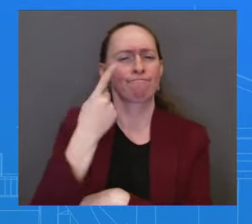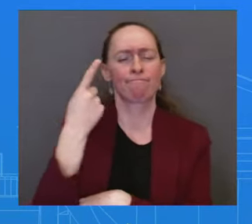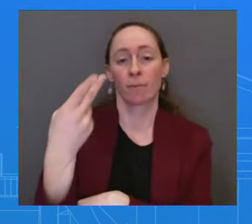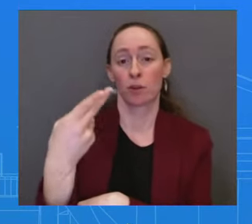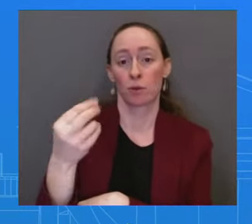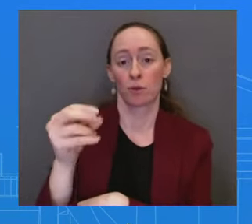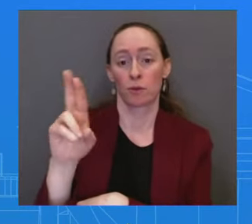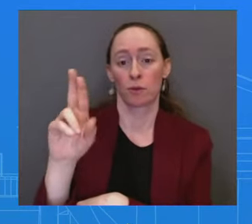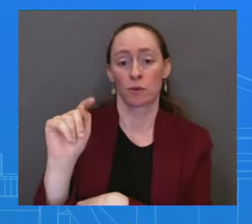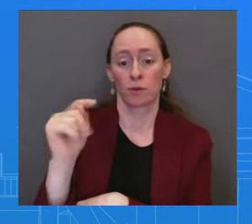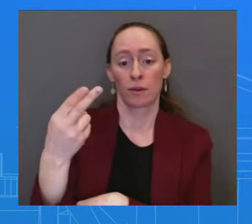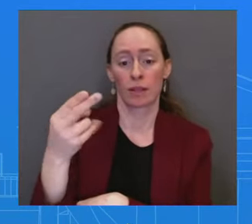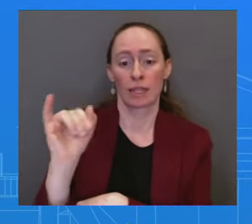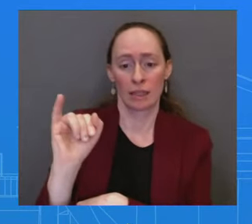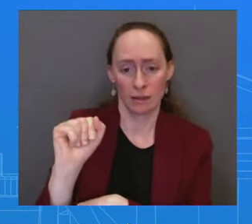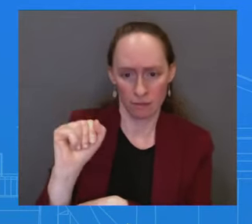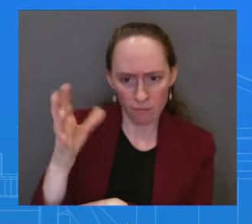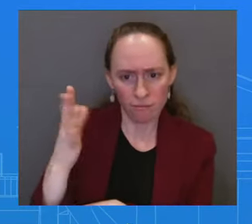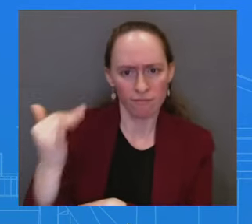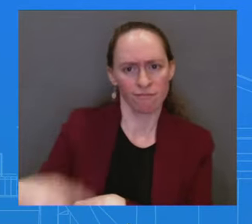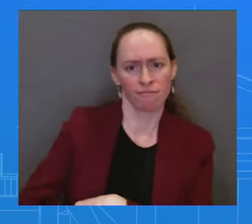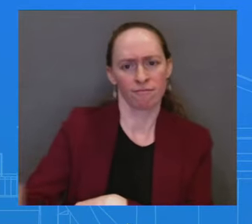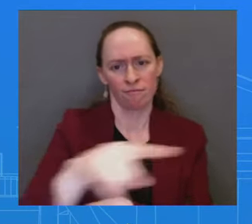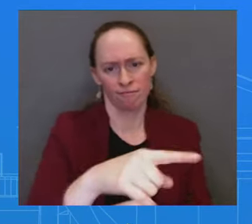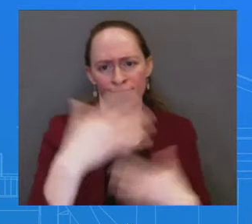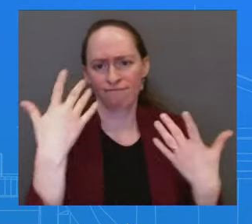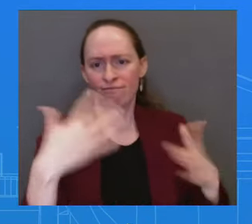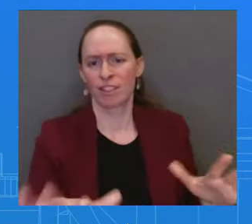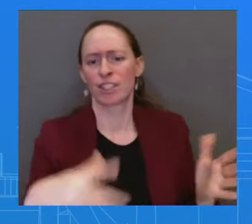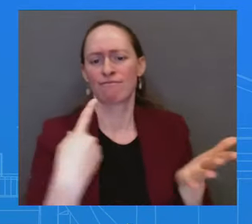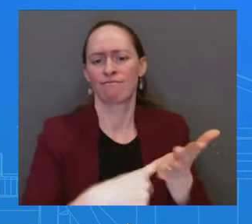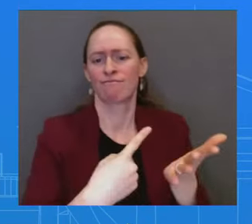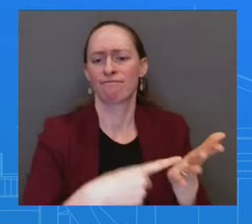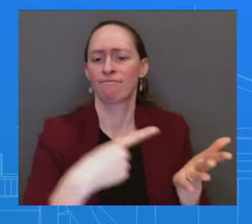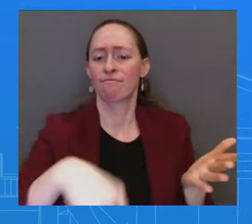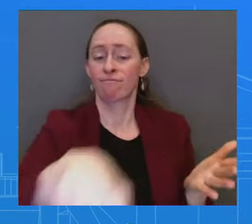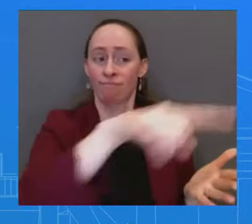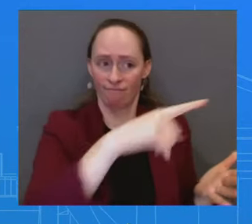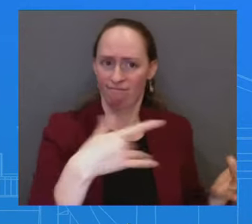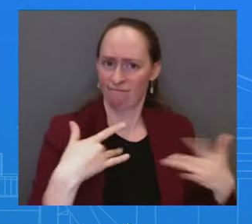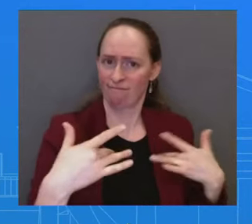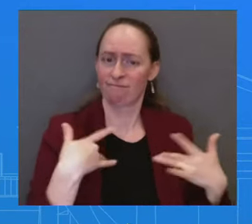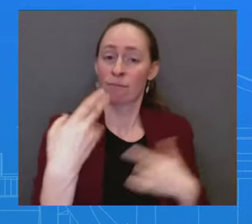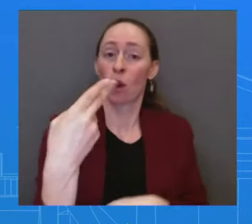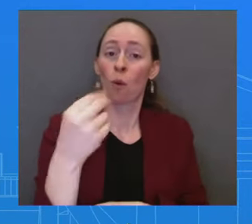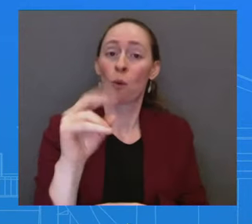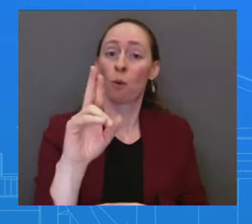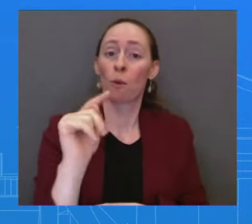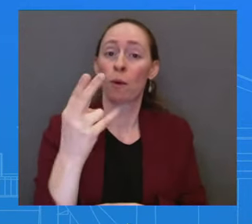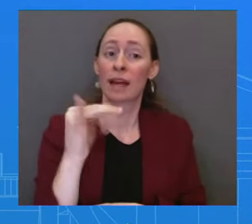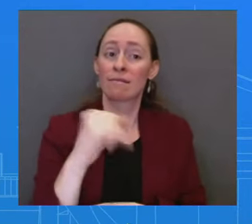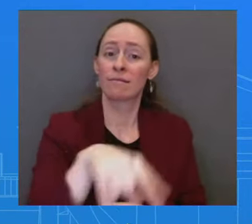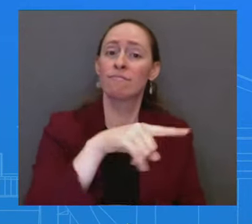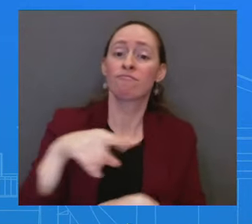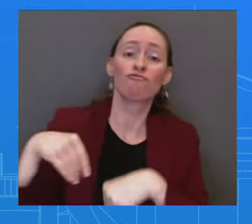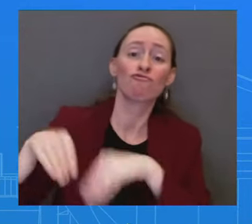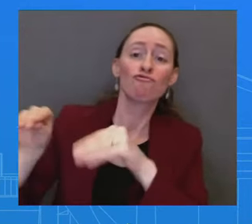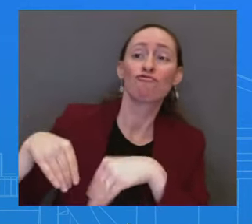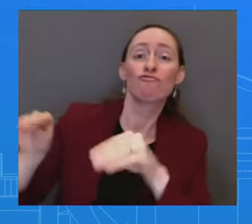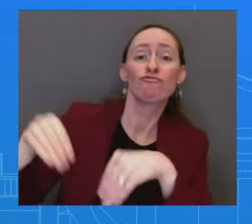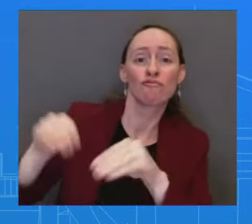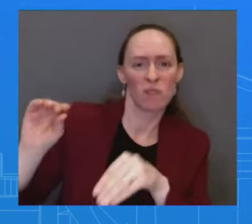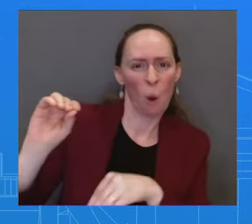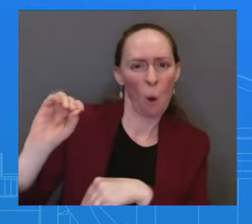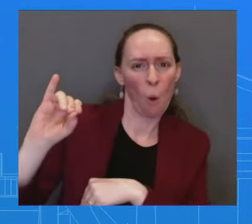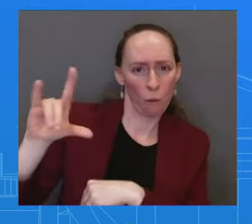designate or redesignate them a special terrorist group if you're going to allow them to make profits off of oil sales